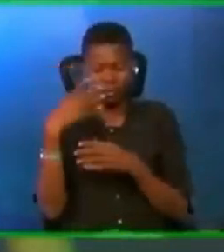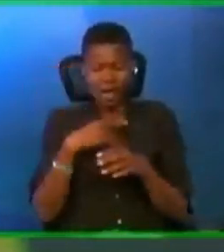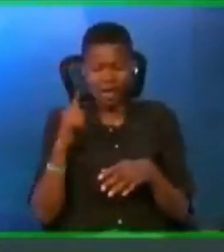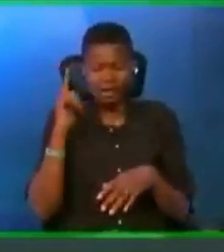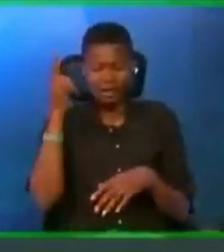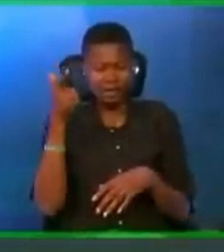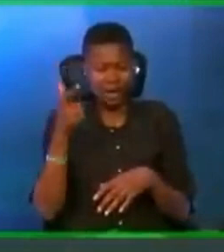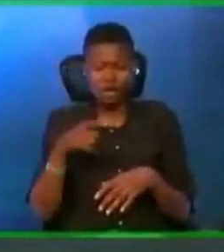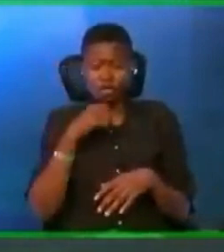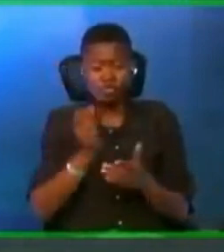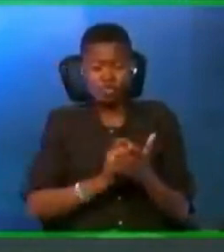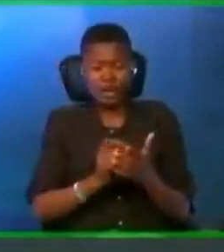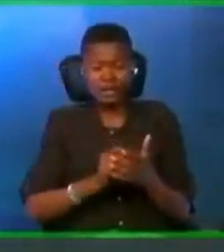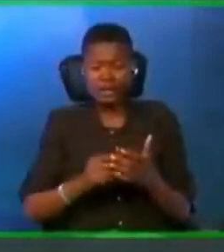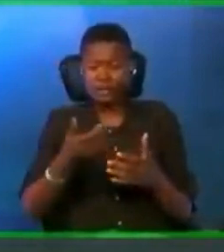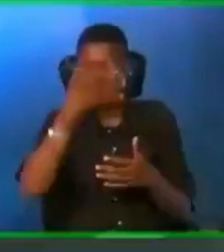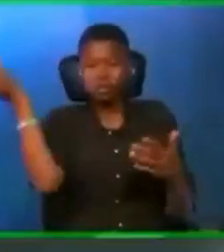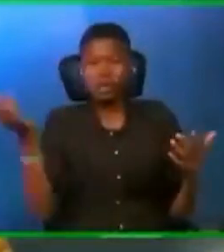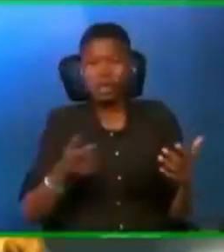Sealed.